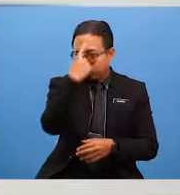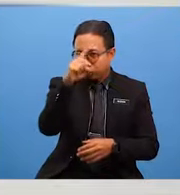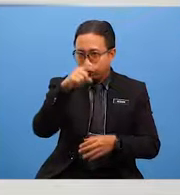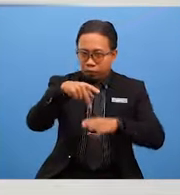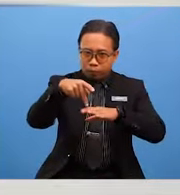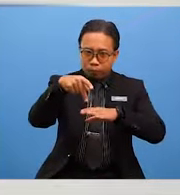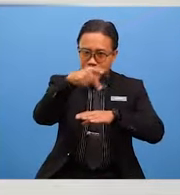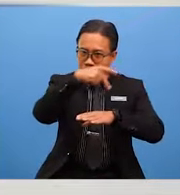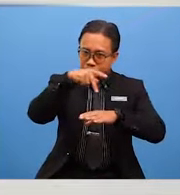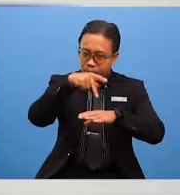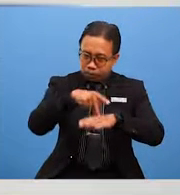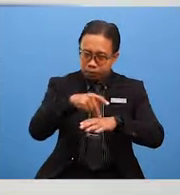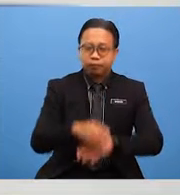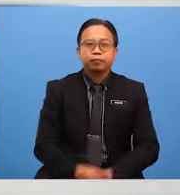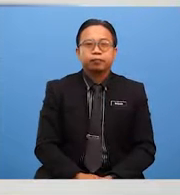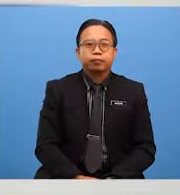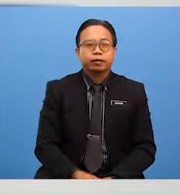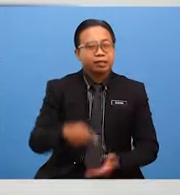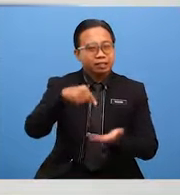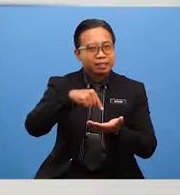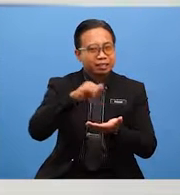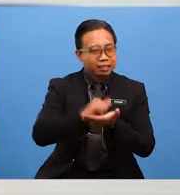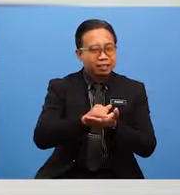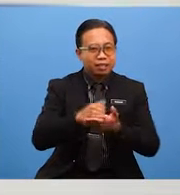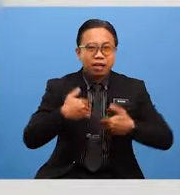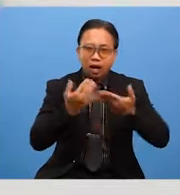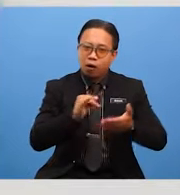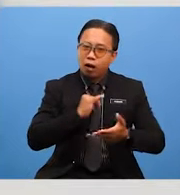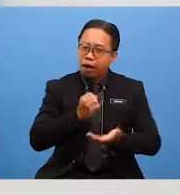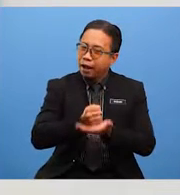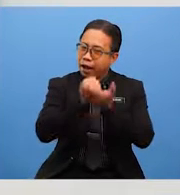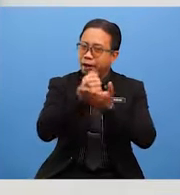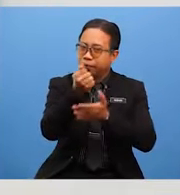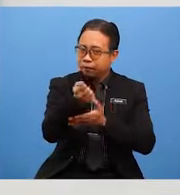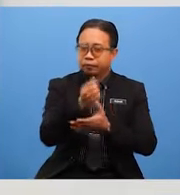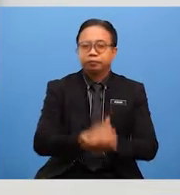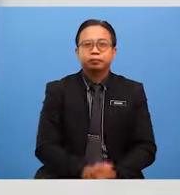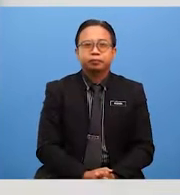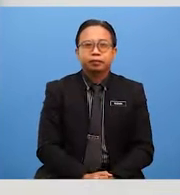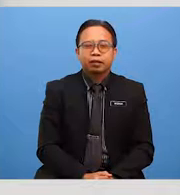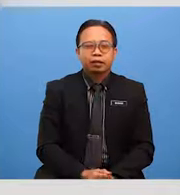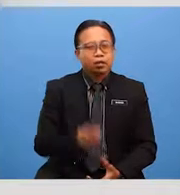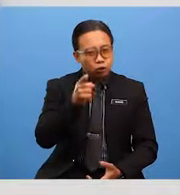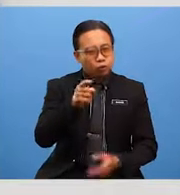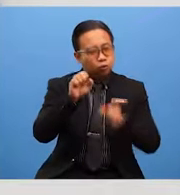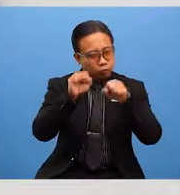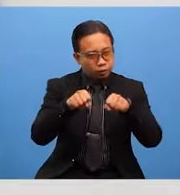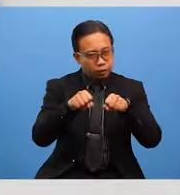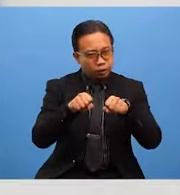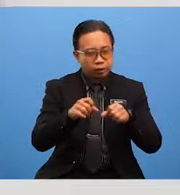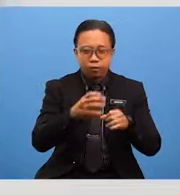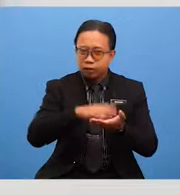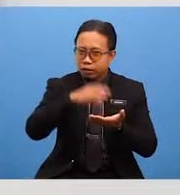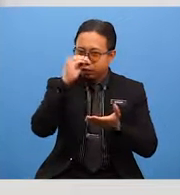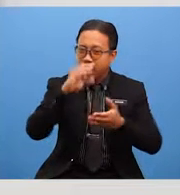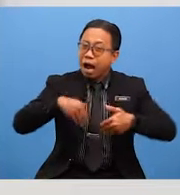So, this is how I helped her. You too can learn on how to write a report